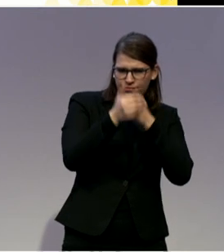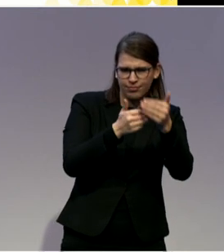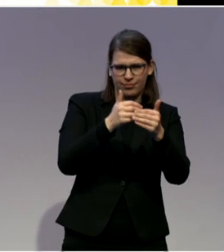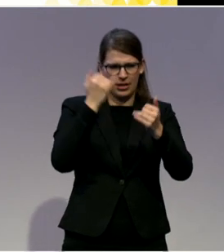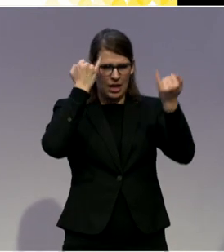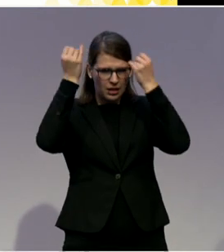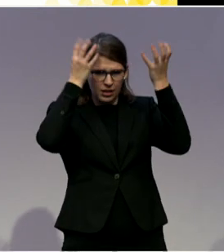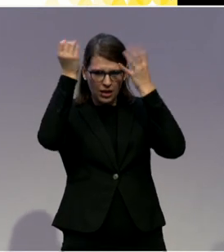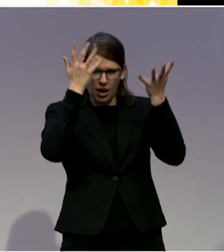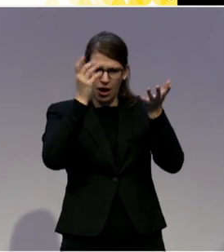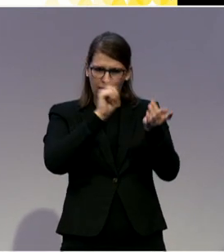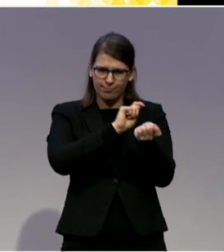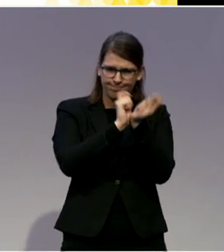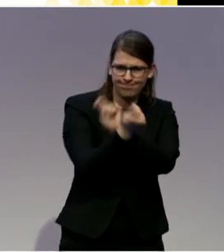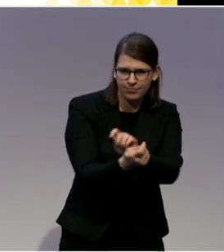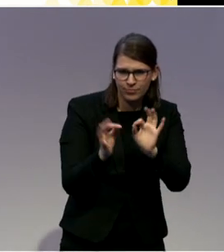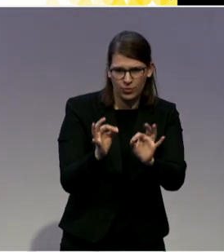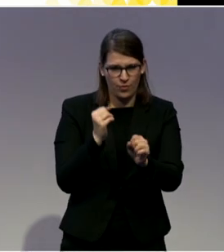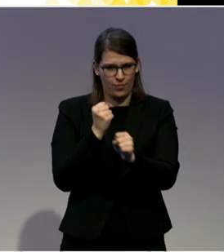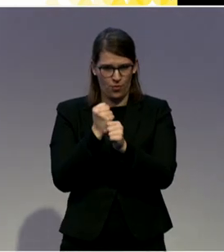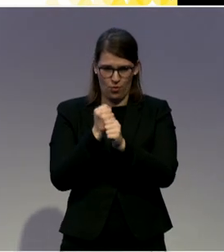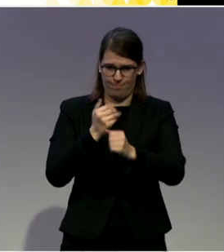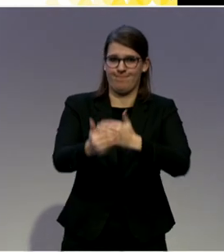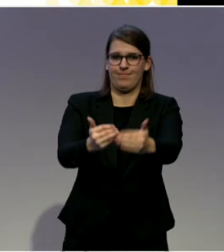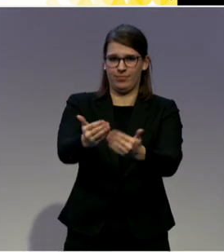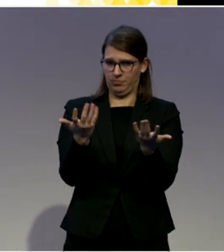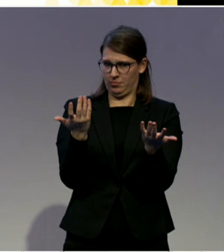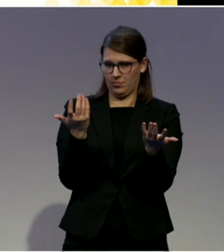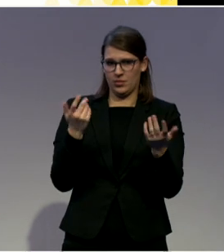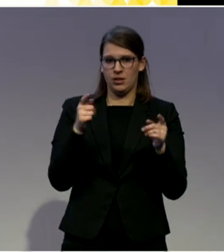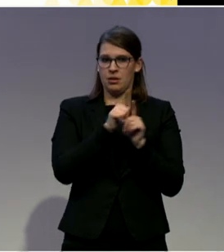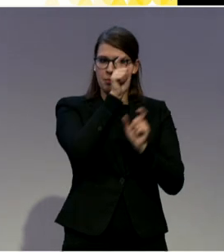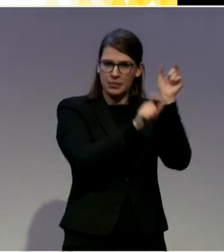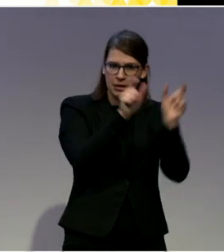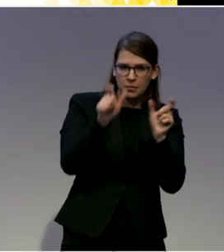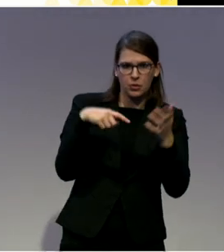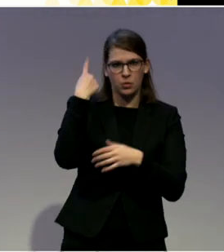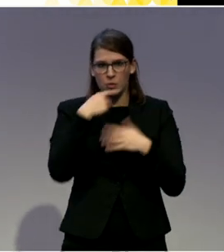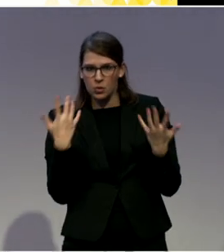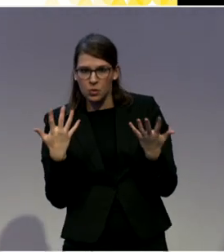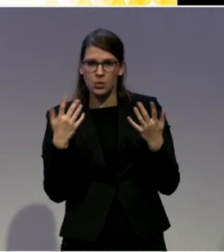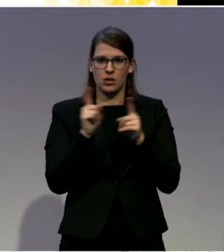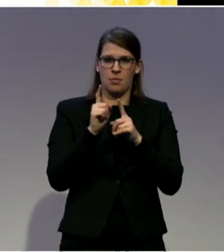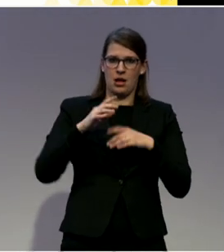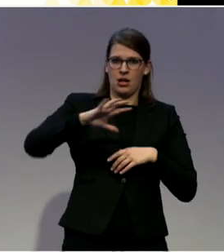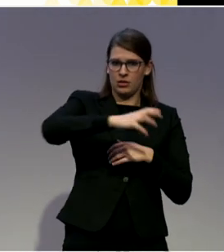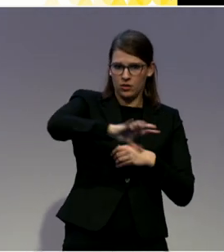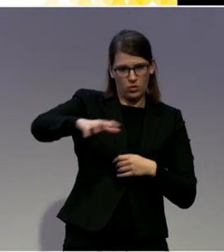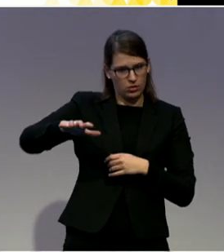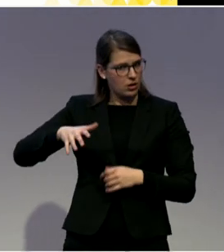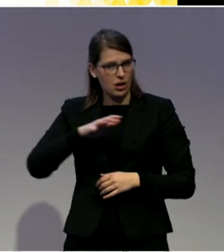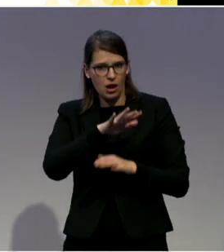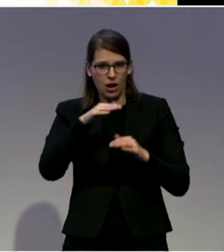And that included national and local policy makers, the employees of various different community